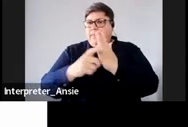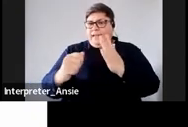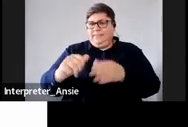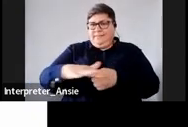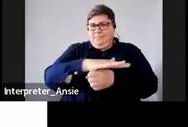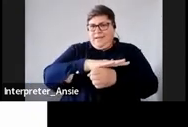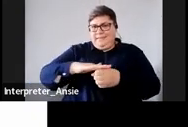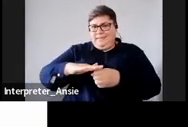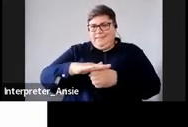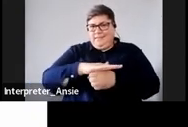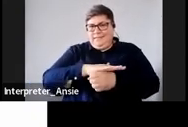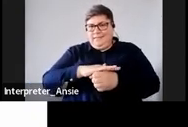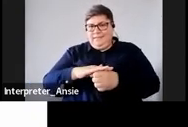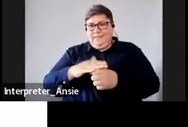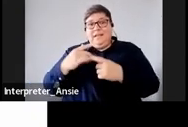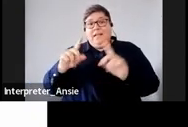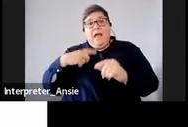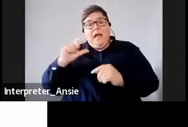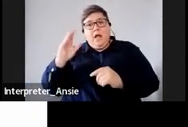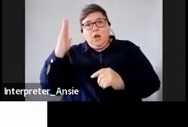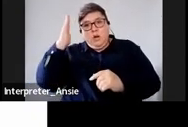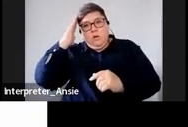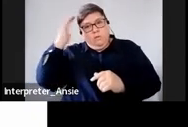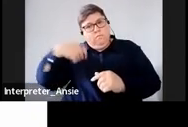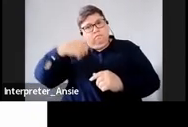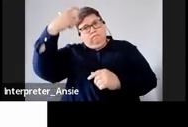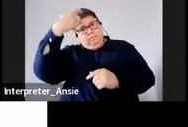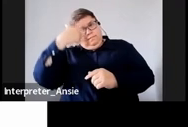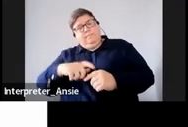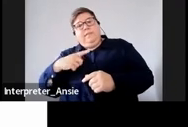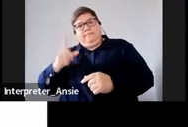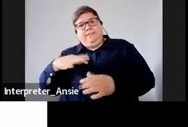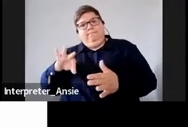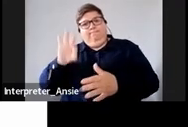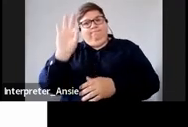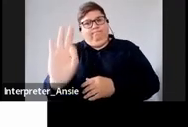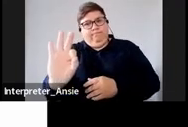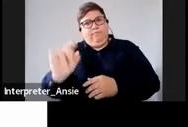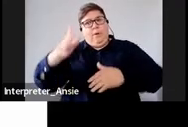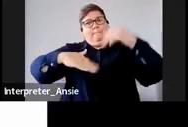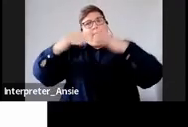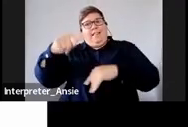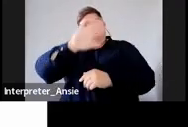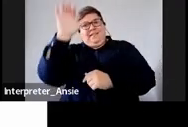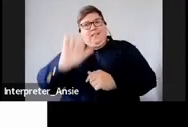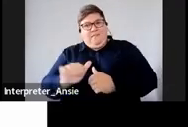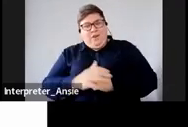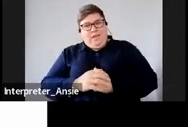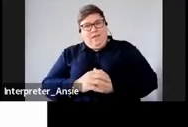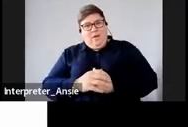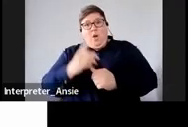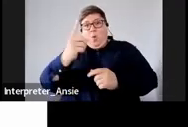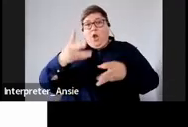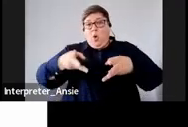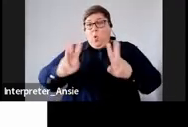nothing comforting to know that I am as an individual contributing towards building South Africa and one way of doing